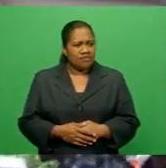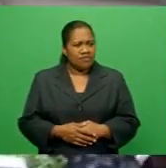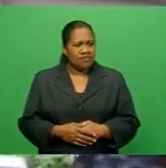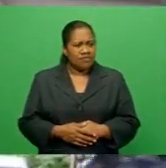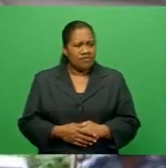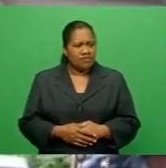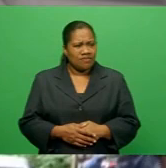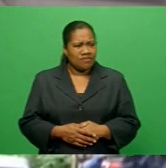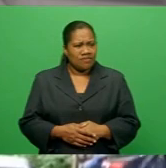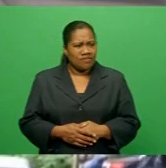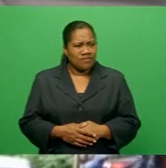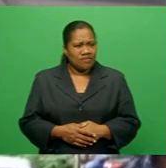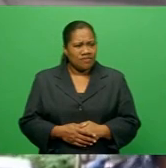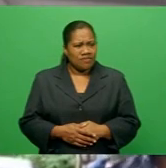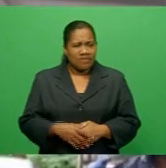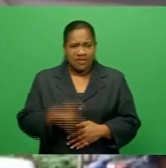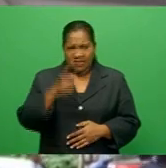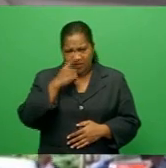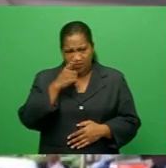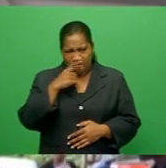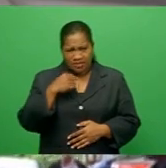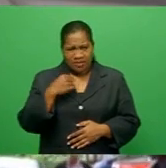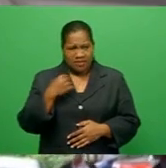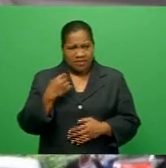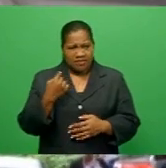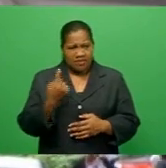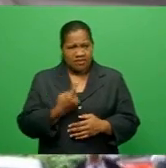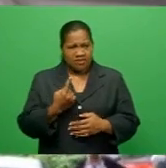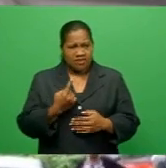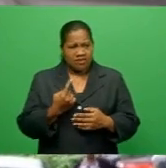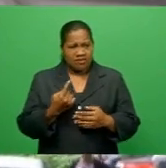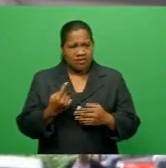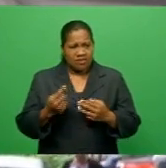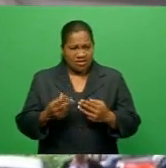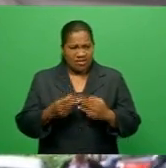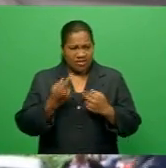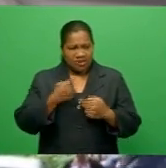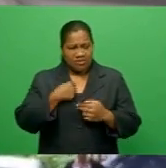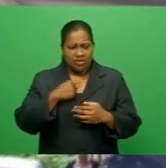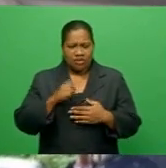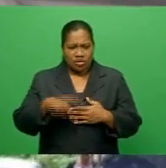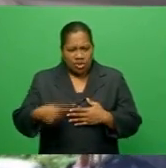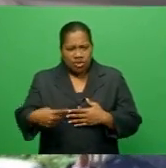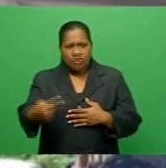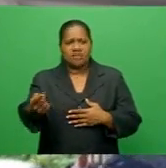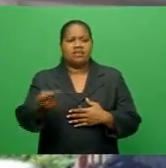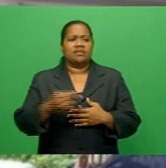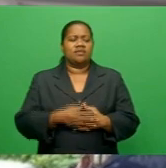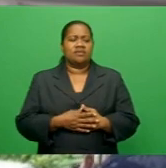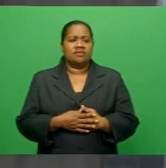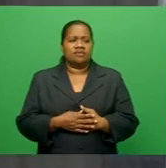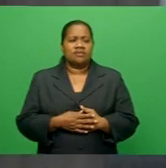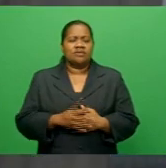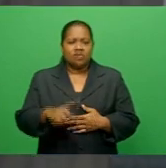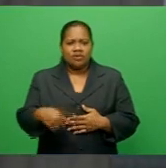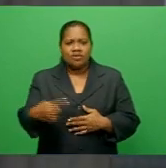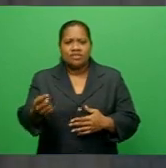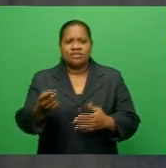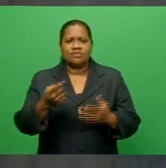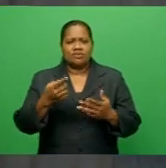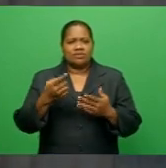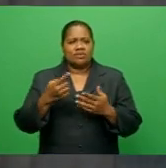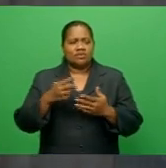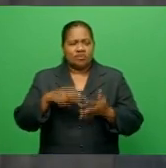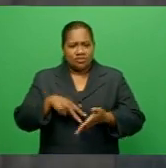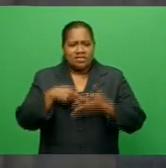me may want to own a new party and continue to champion the philosophies I stand with. The Sidelpa